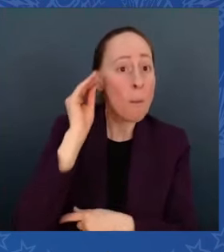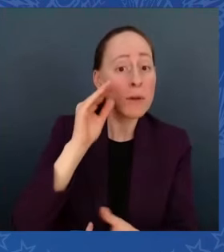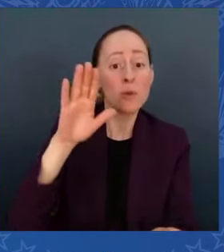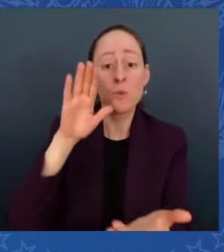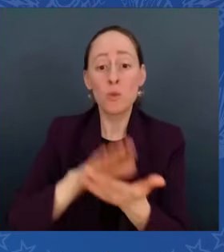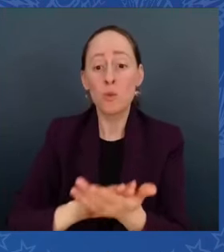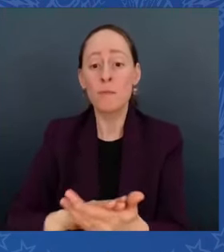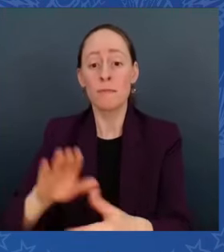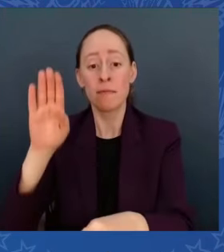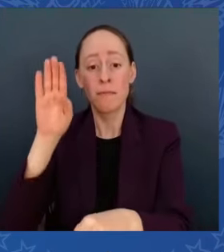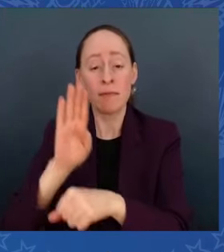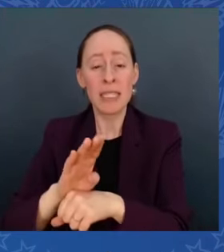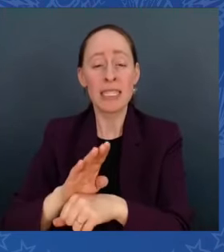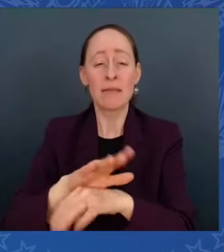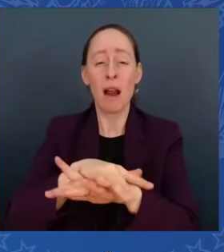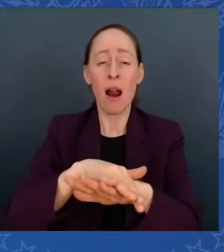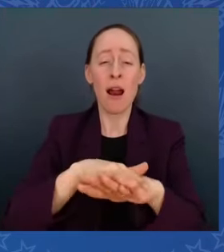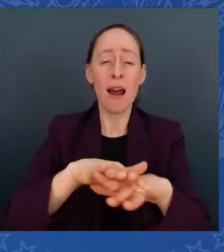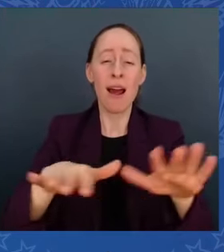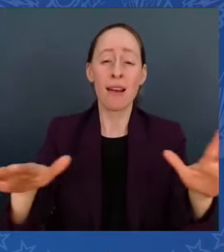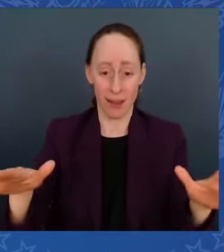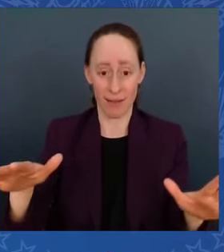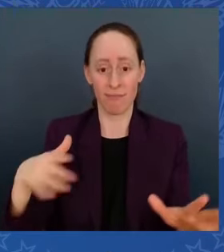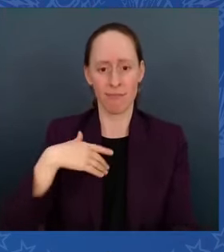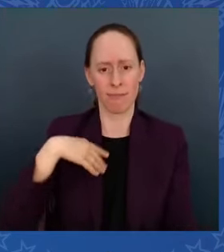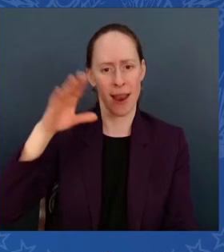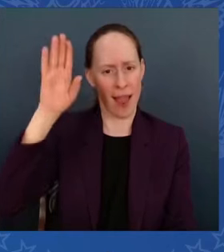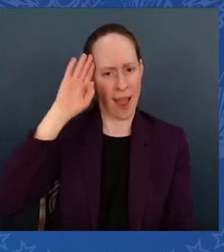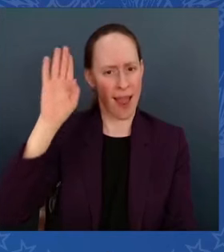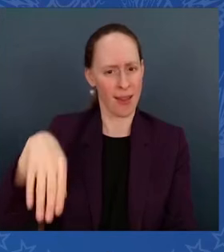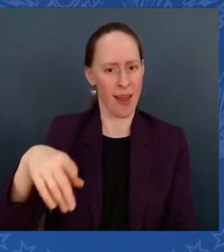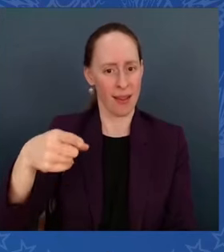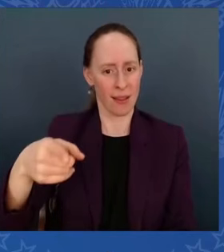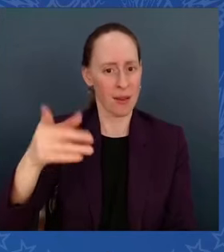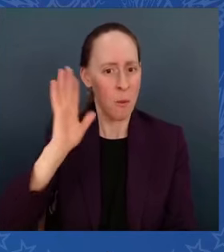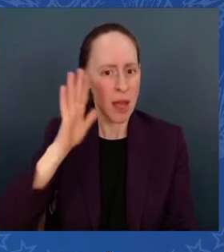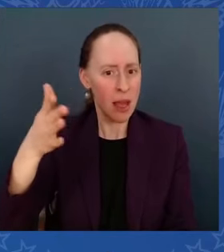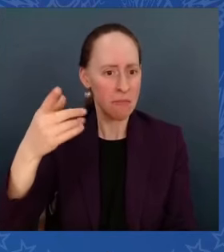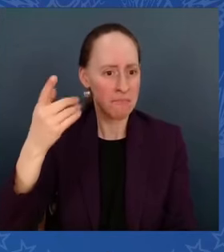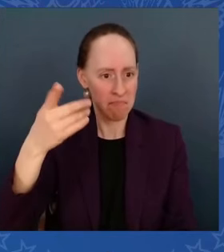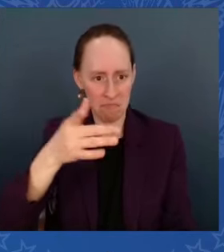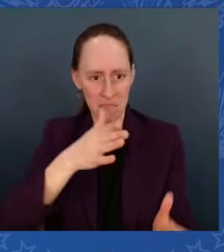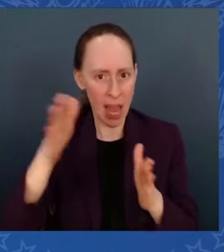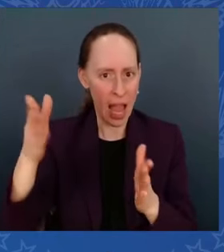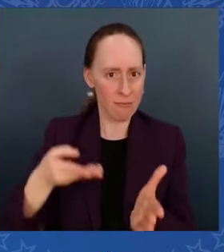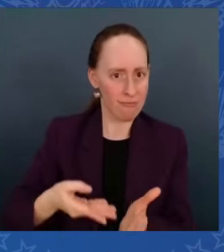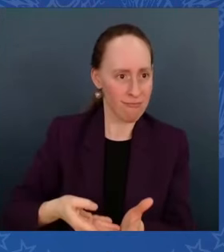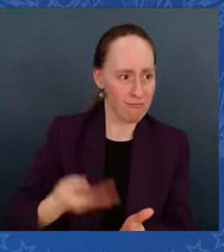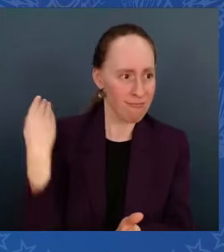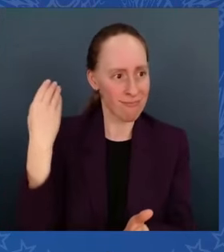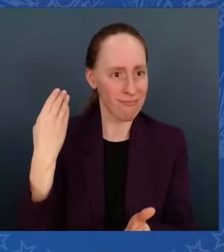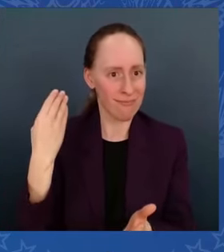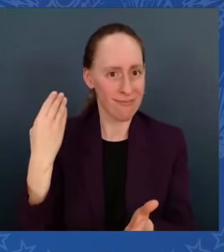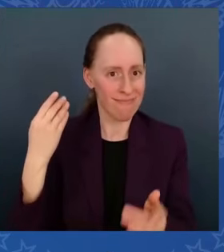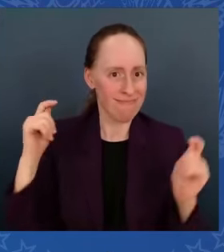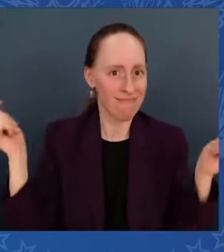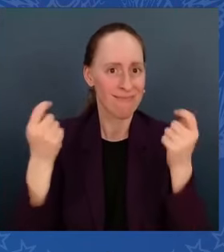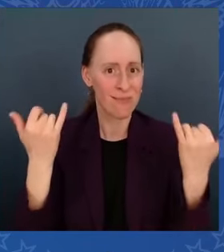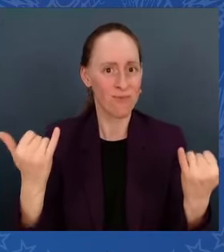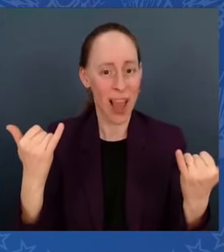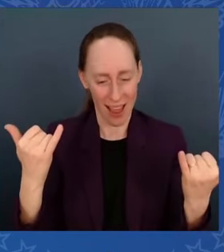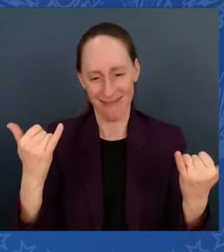I hear you're breaking ground sometime today. Congratulations, pal. Congratulations. Folks,